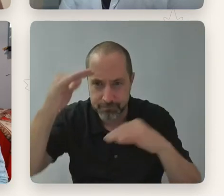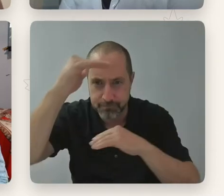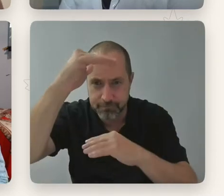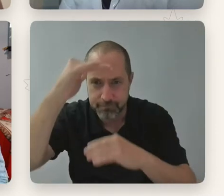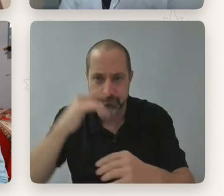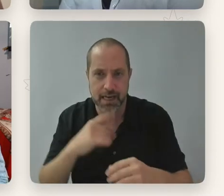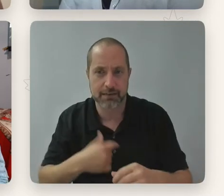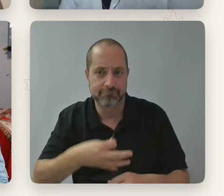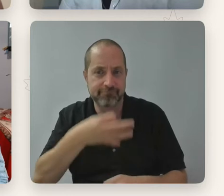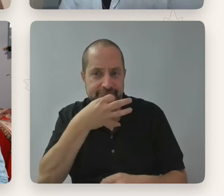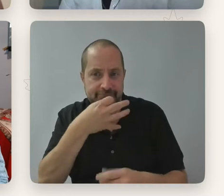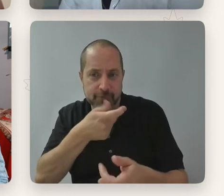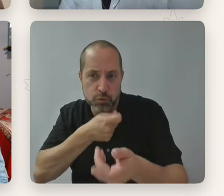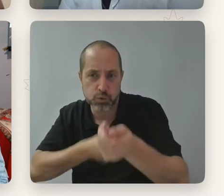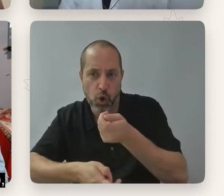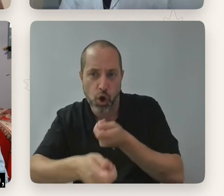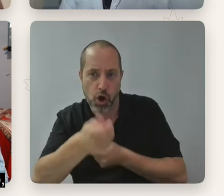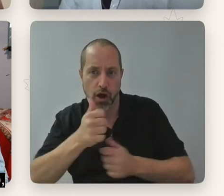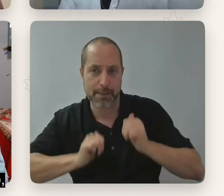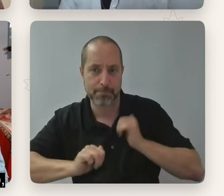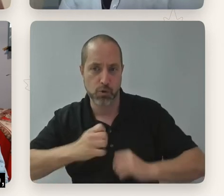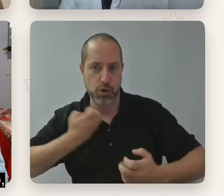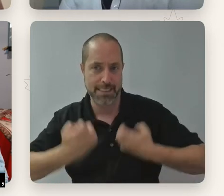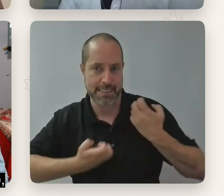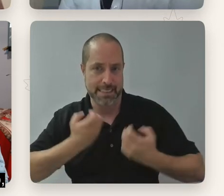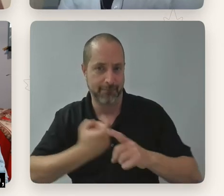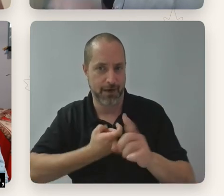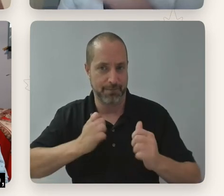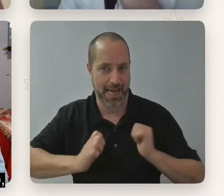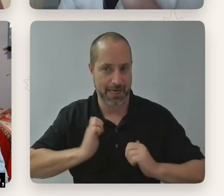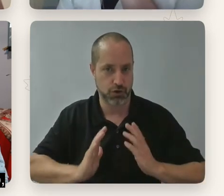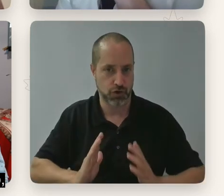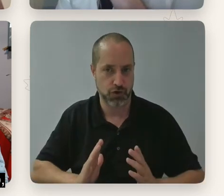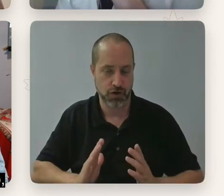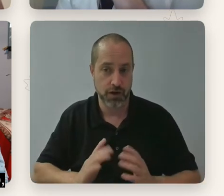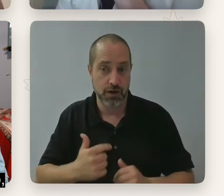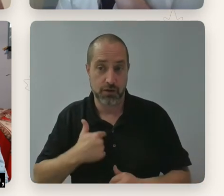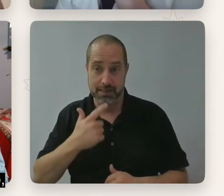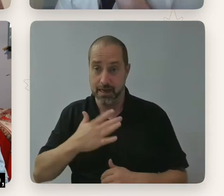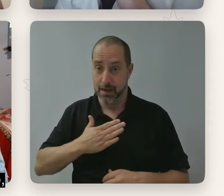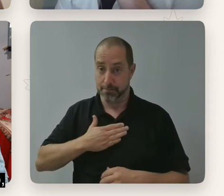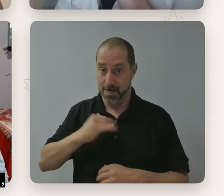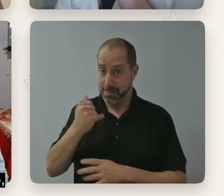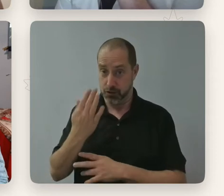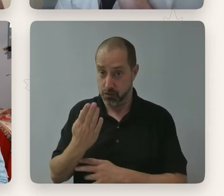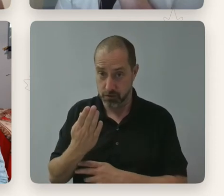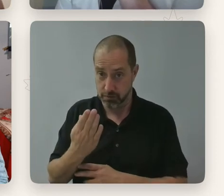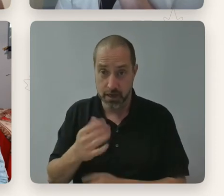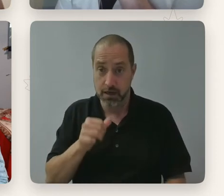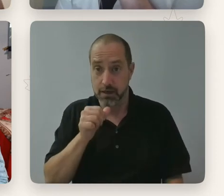out of an actor. So for me, it's actually been really helpful to just say, you know, my job is not to,